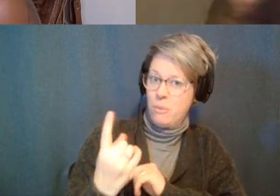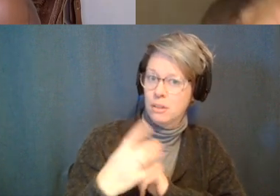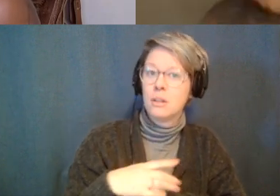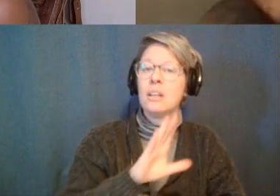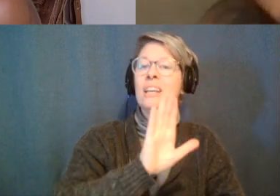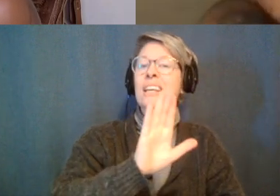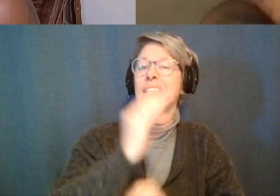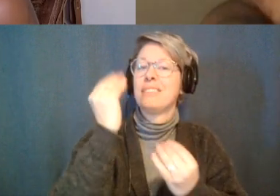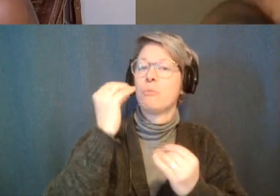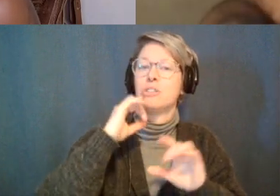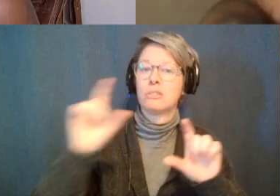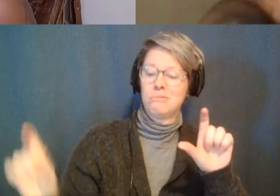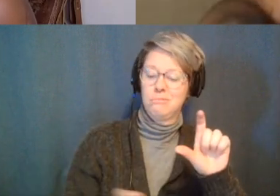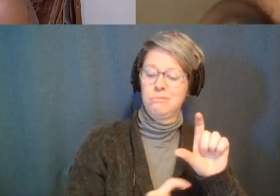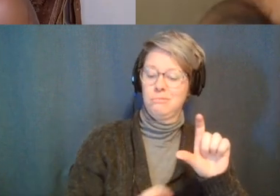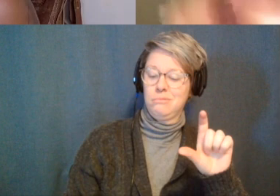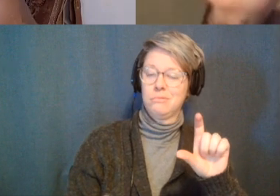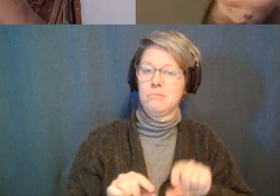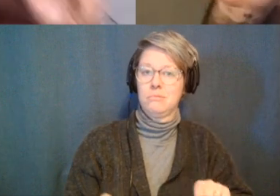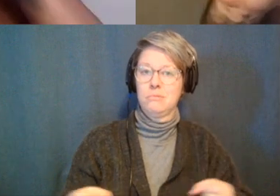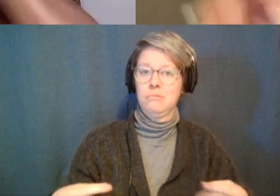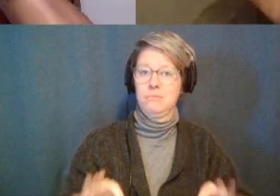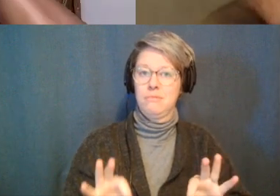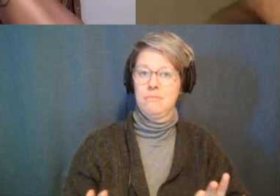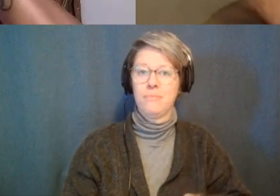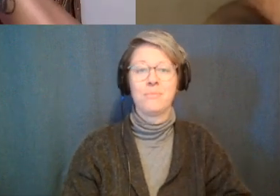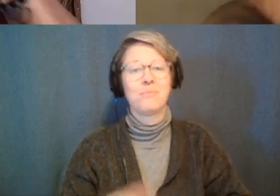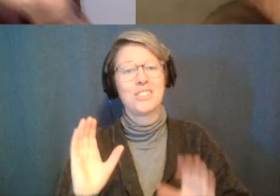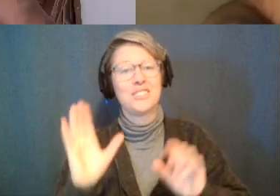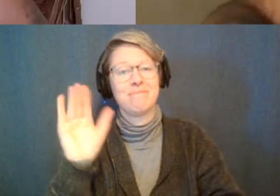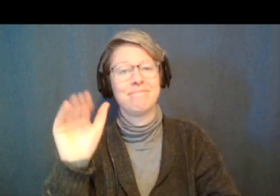his information will be below as well so we will chat soon see ya